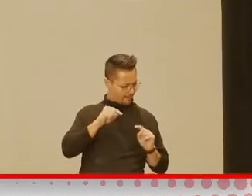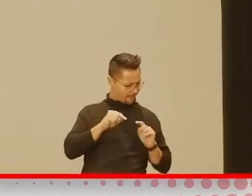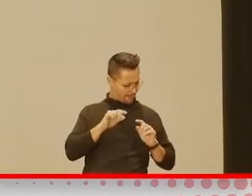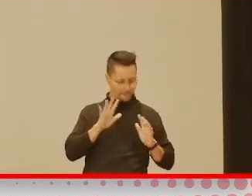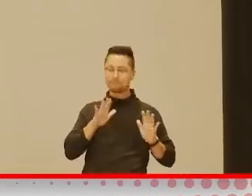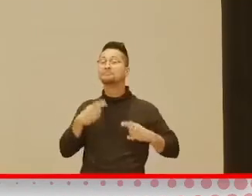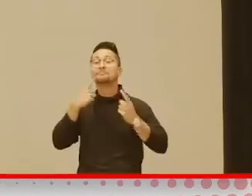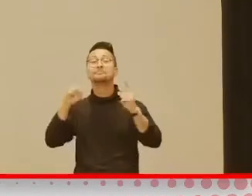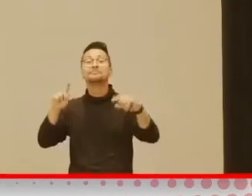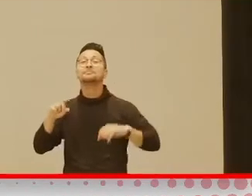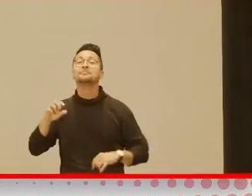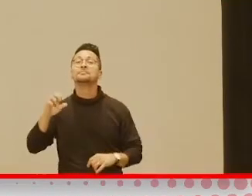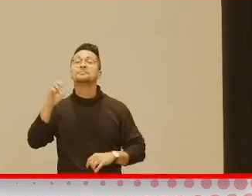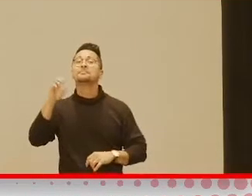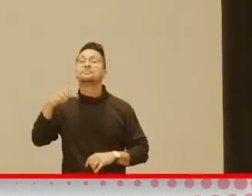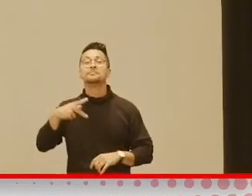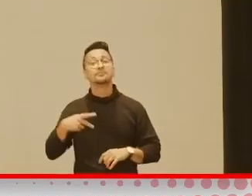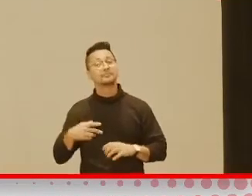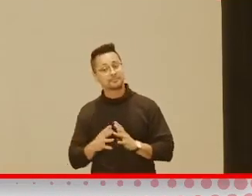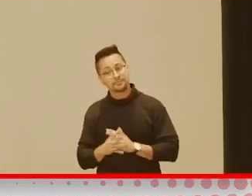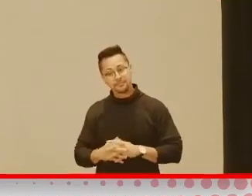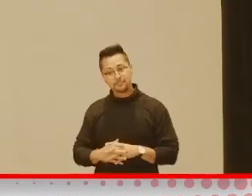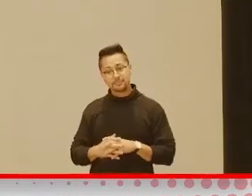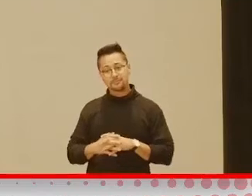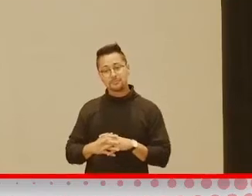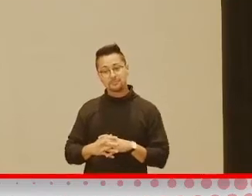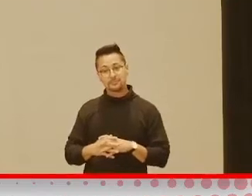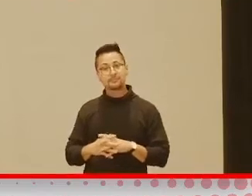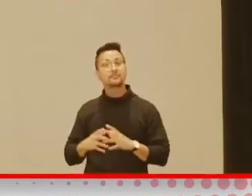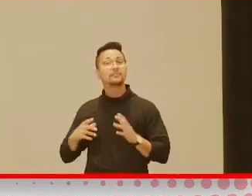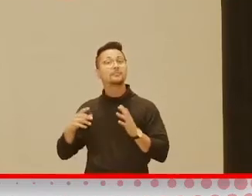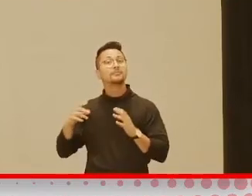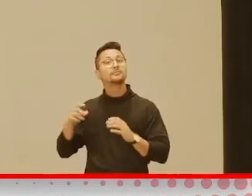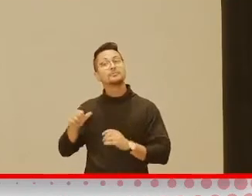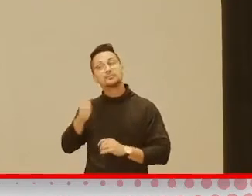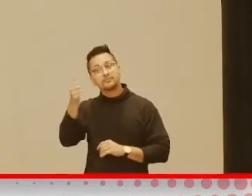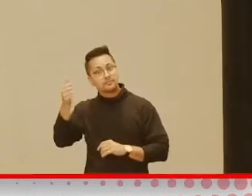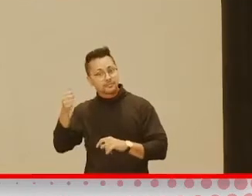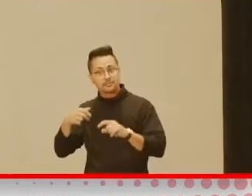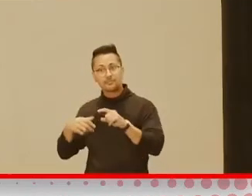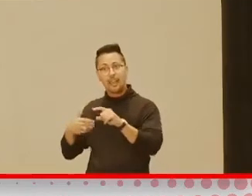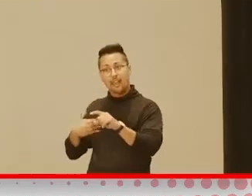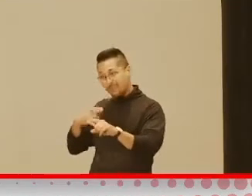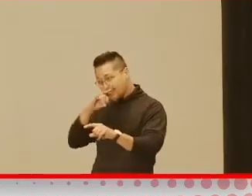And, of course, sometimes we have children where, you know, they don't want to sit still